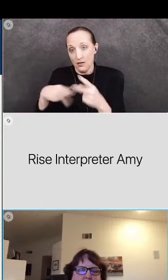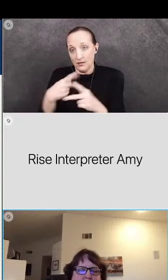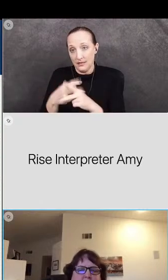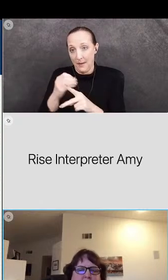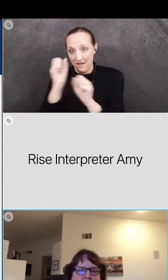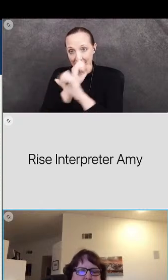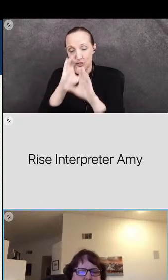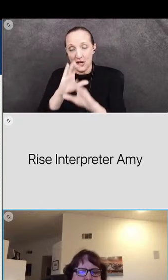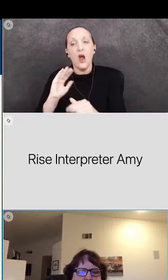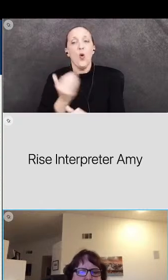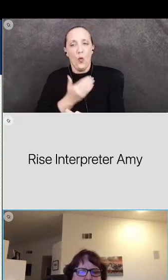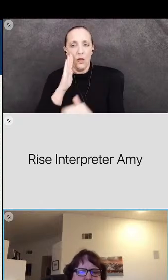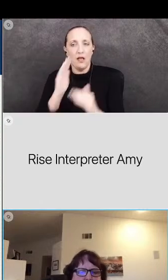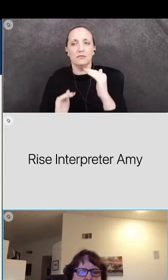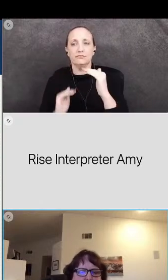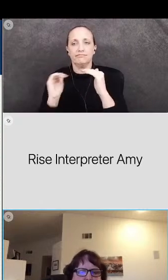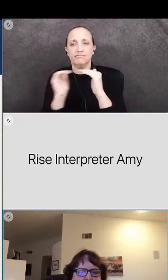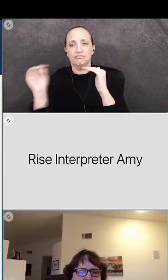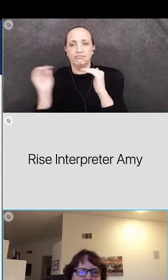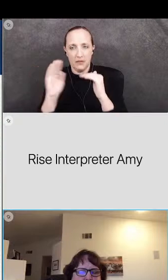equitably meet the needs of our students